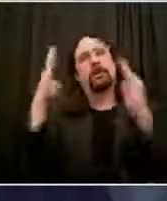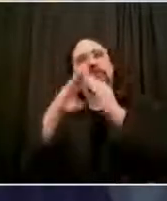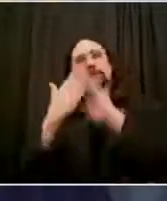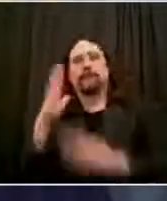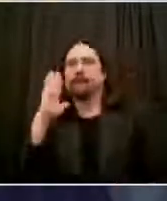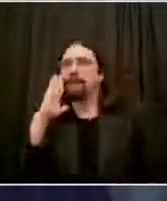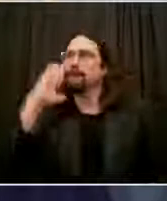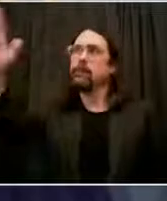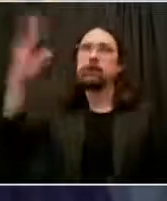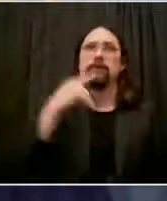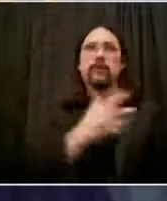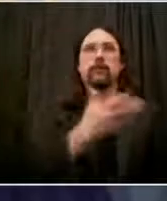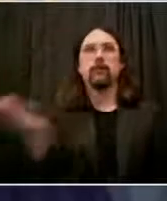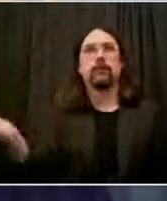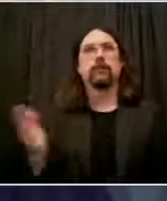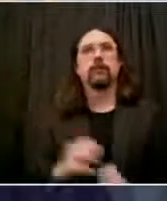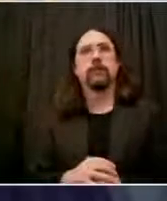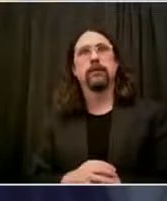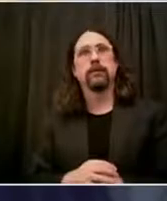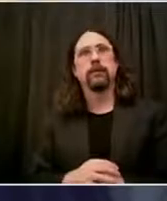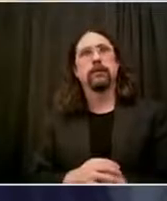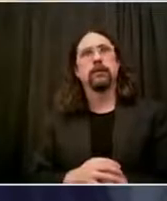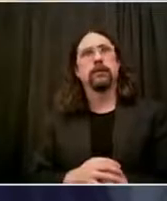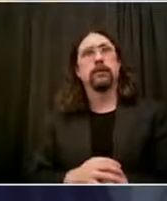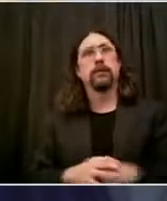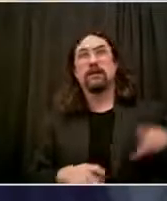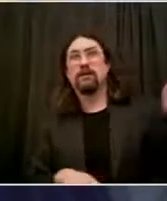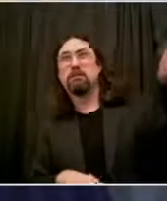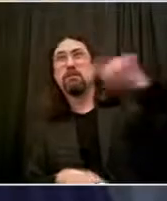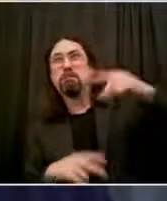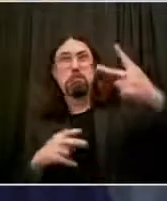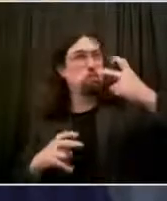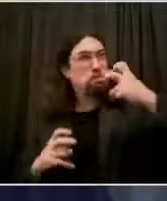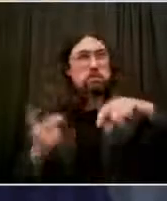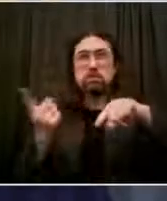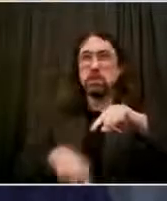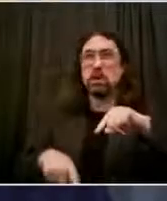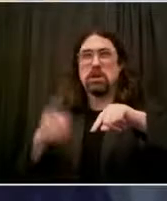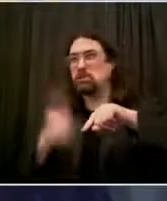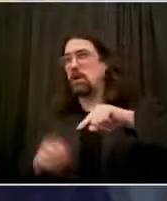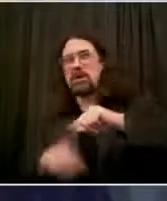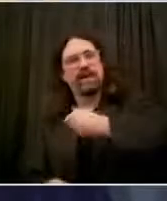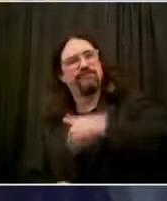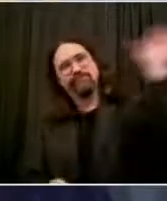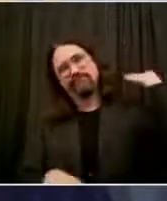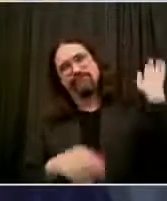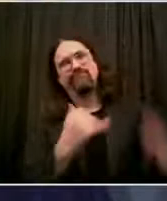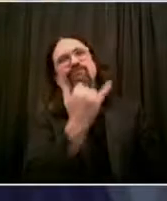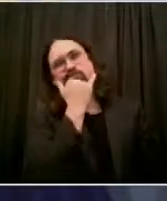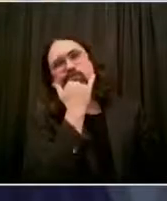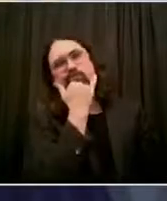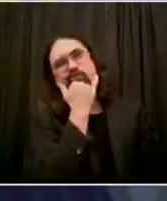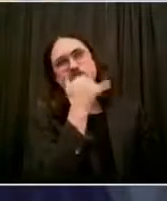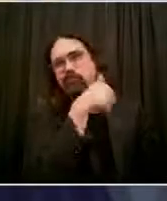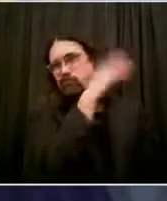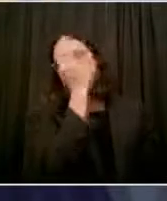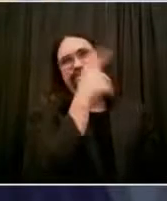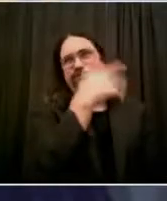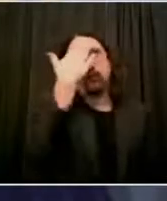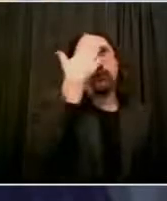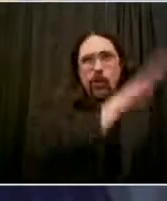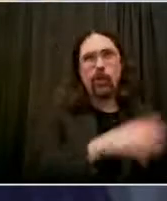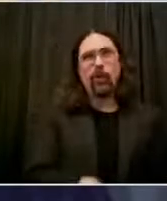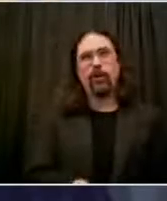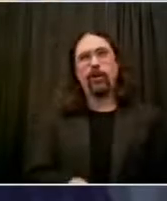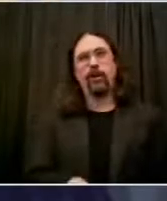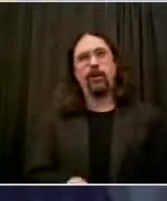can't come back, won't come back, can't overcome its problems, that person doesn't understand the people in New York City. Tell them they're wrong. Tell them we're going to